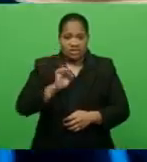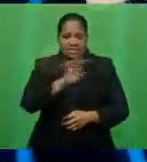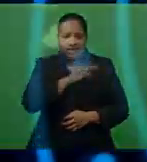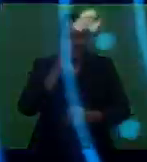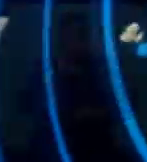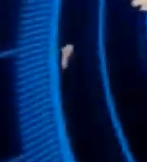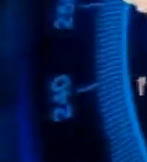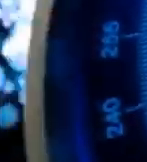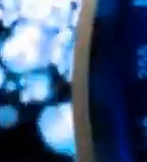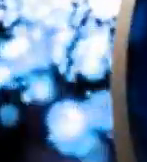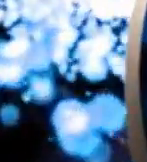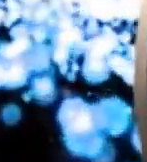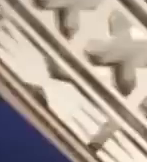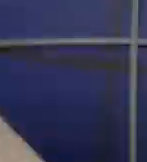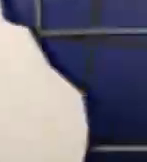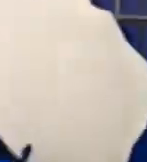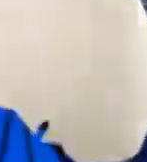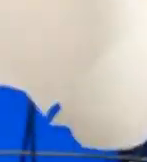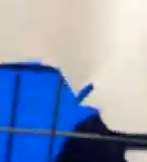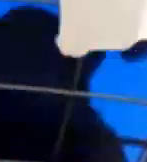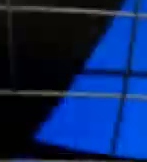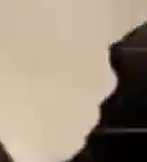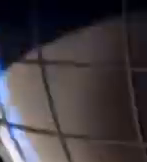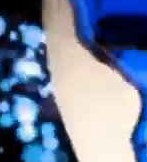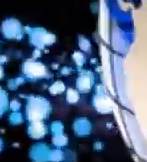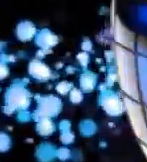The fire is a fire.